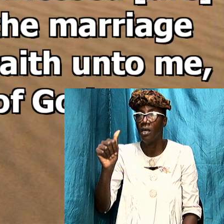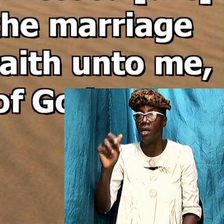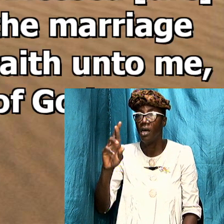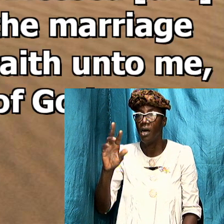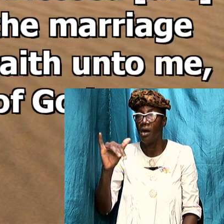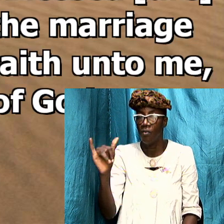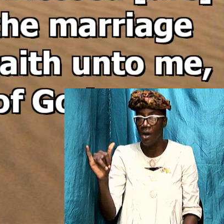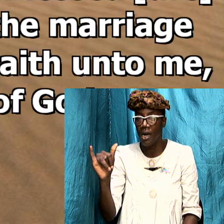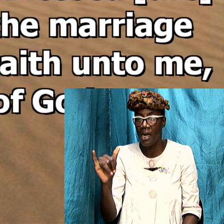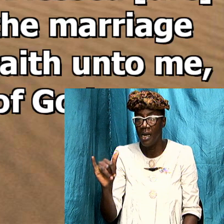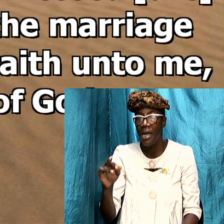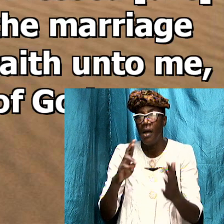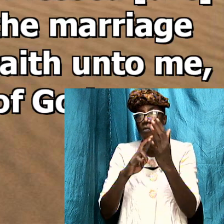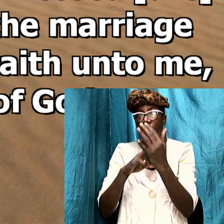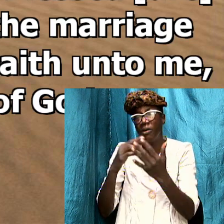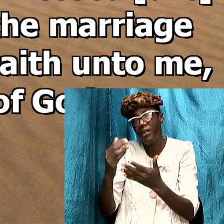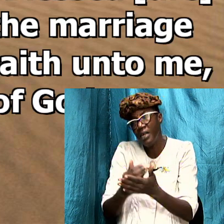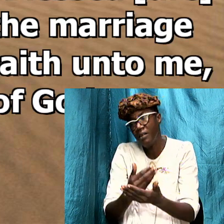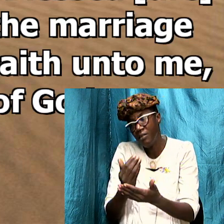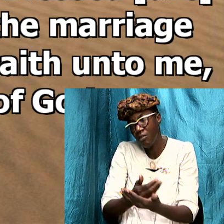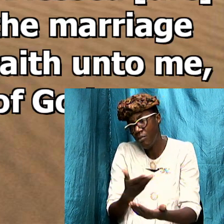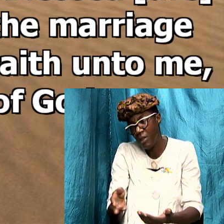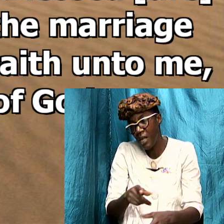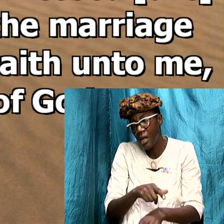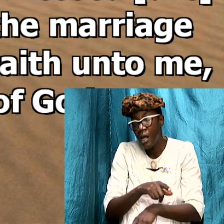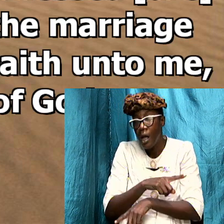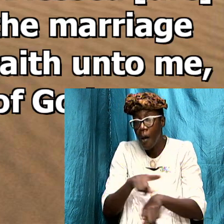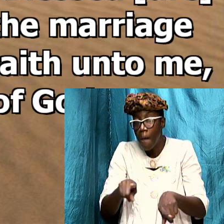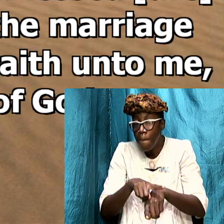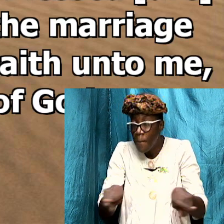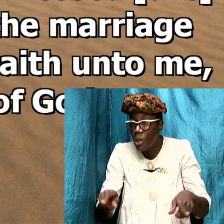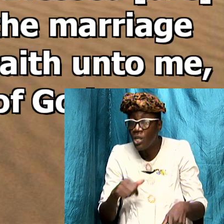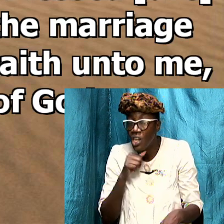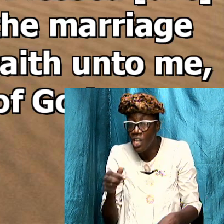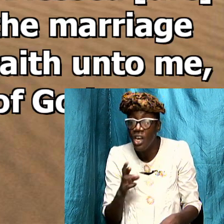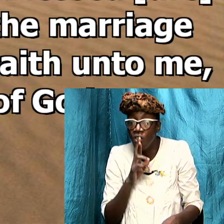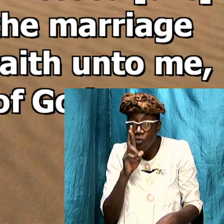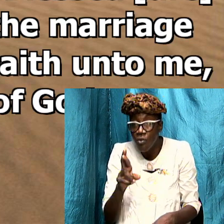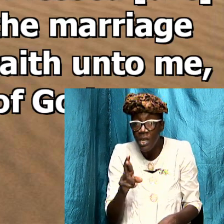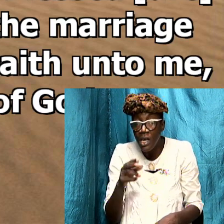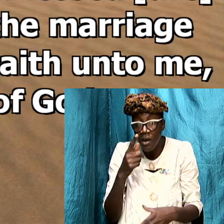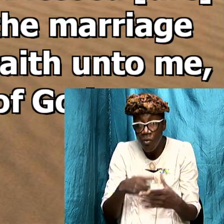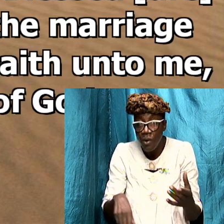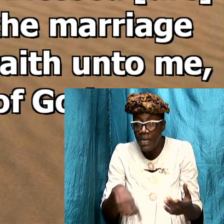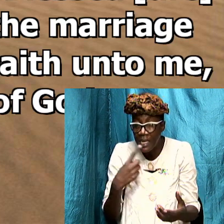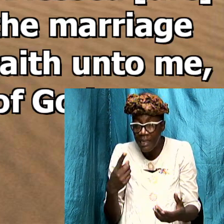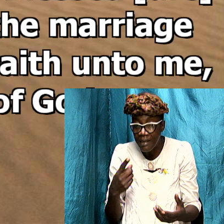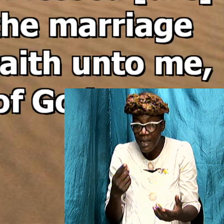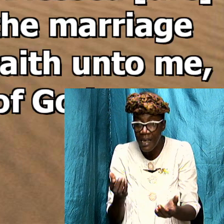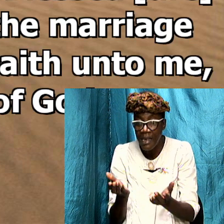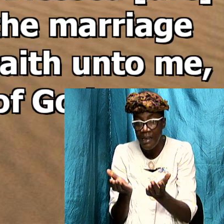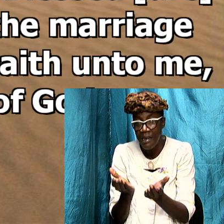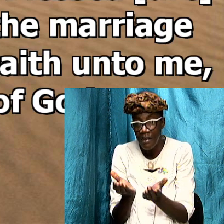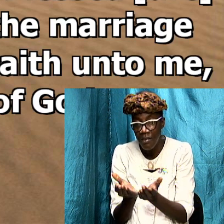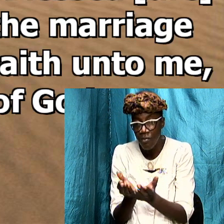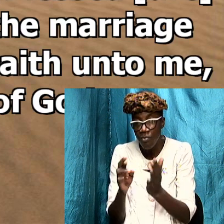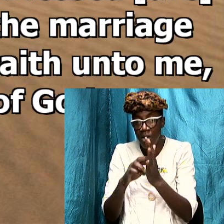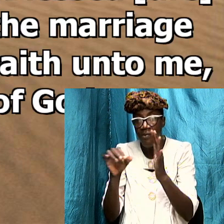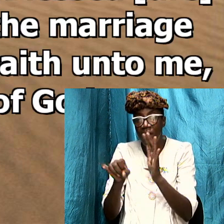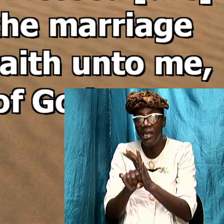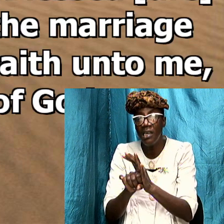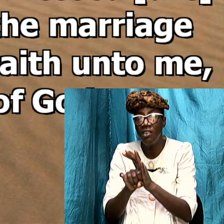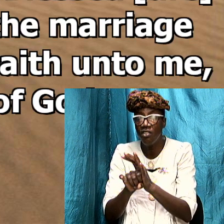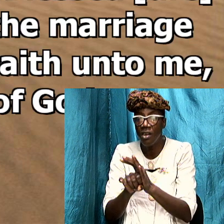spiritual and what they are basically saying is that the book of revelation should be